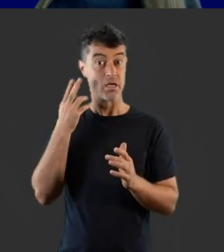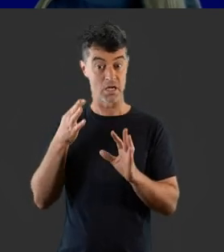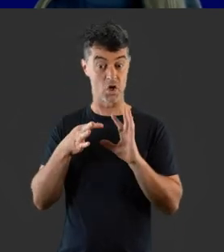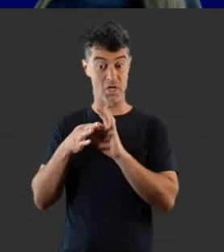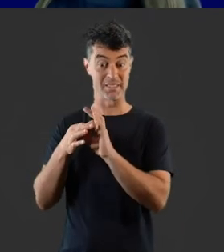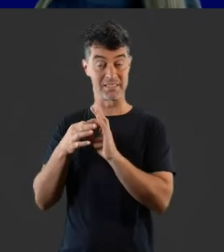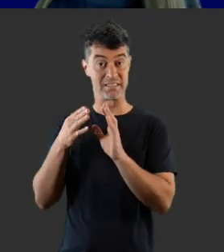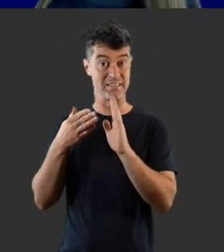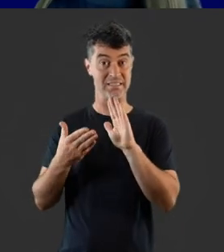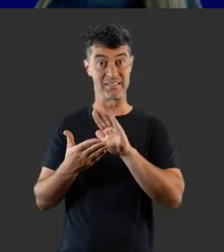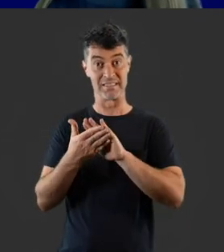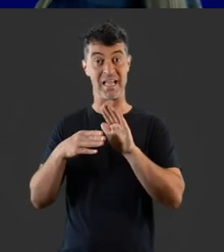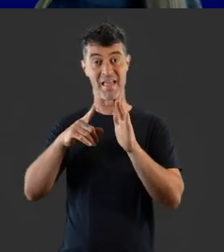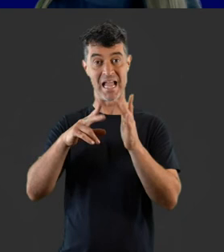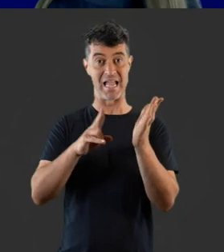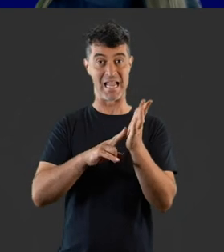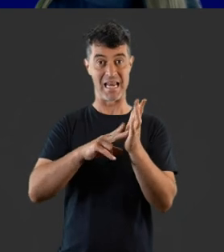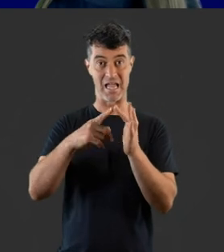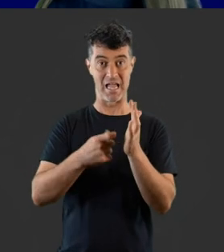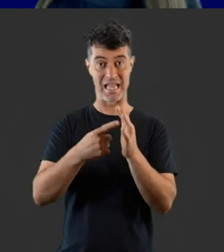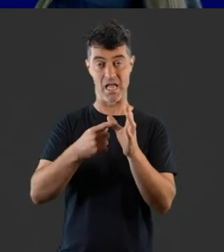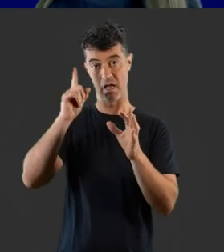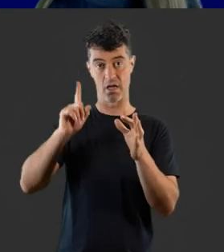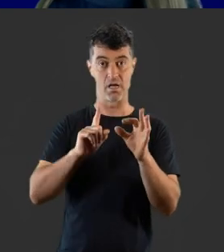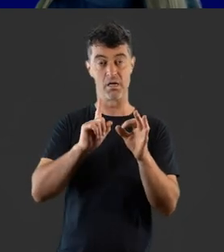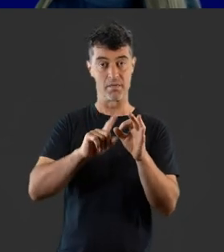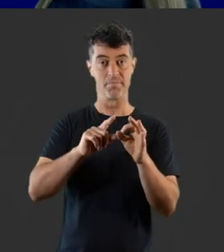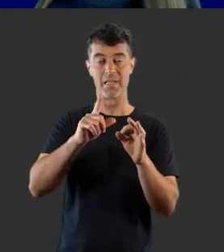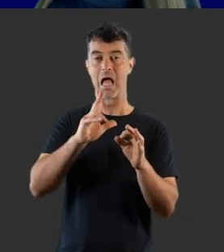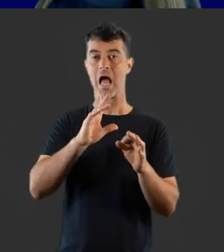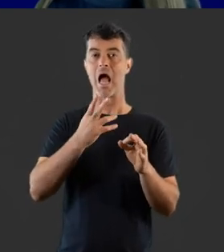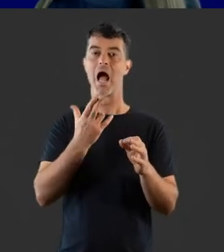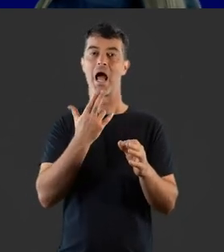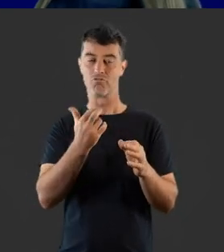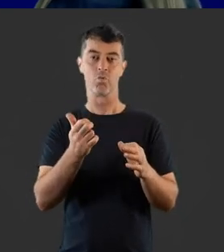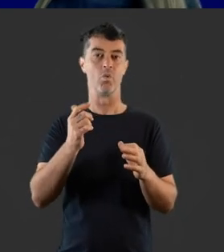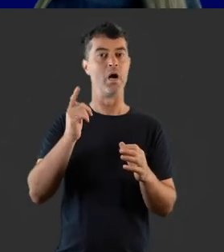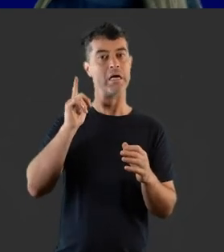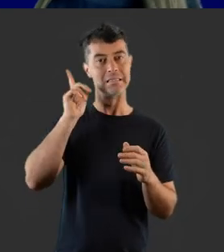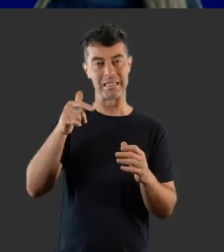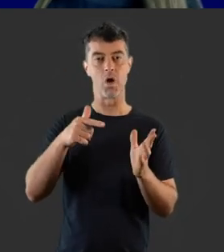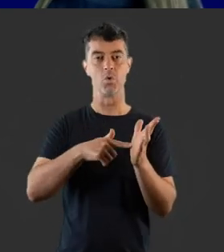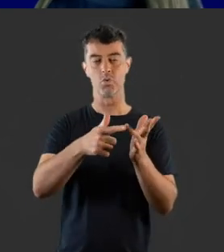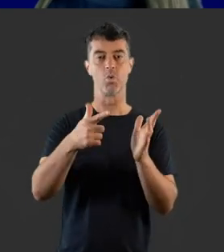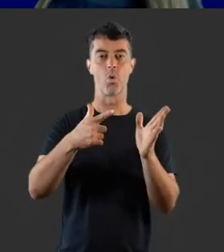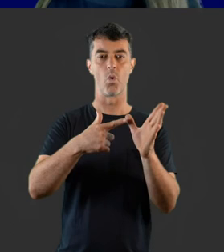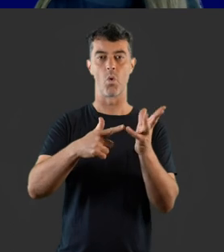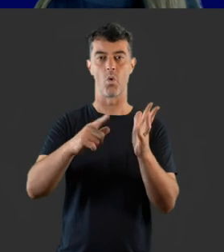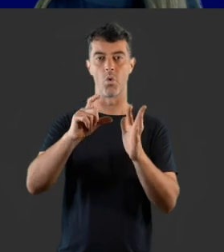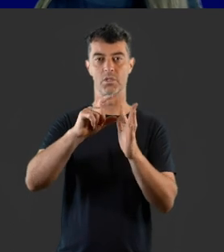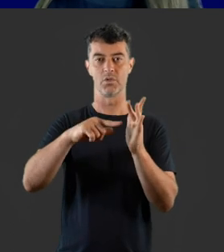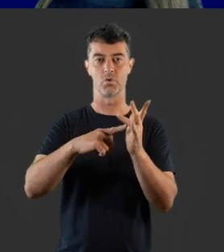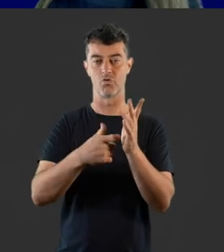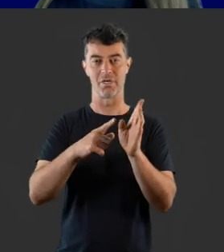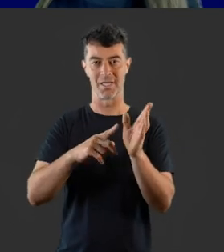An electrode connected to the ear. is inserted into the inner ear which sends electrical sound signals